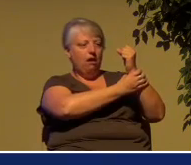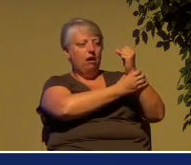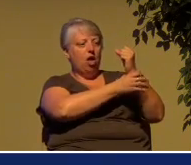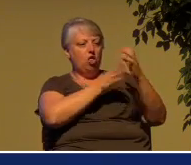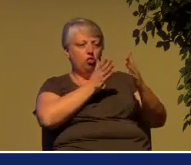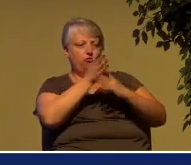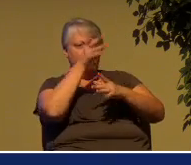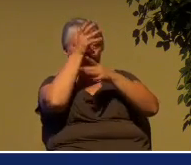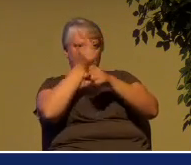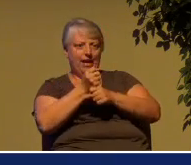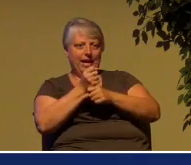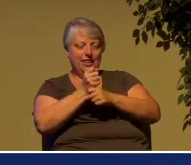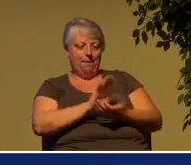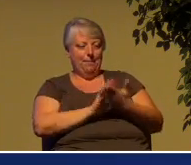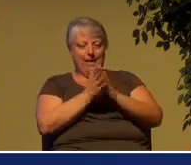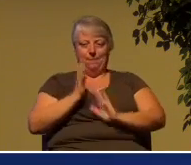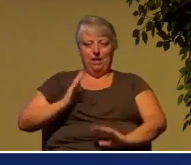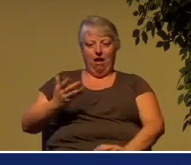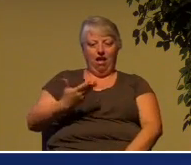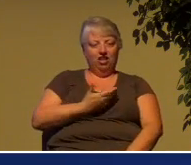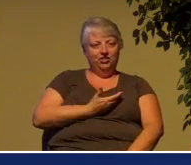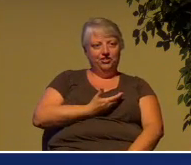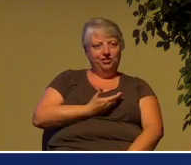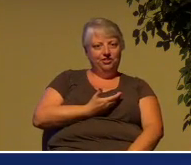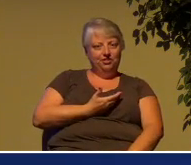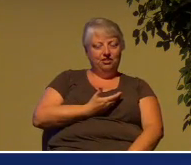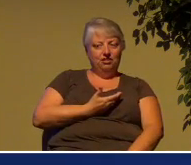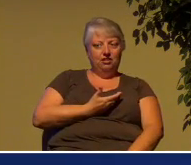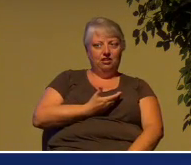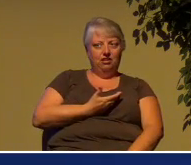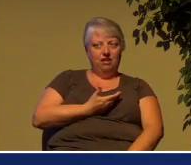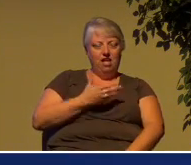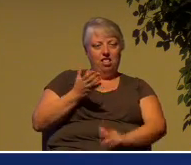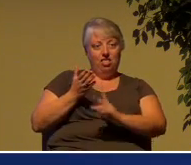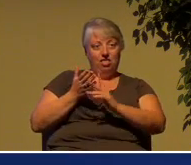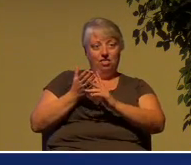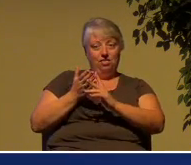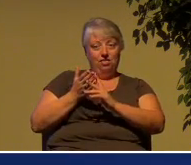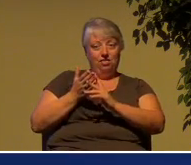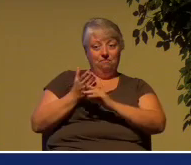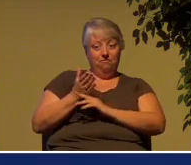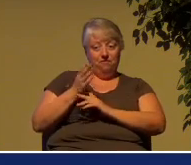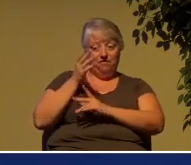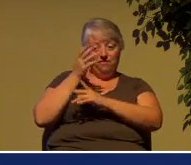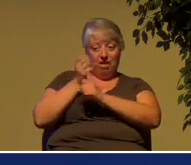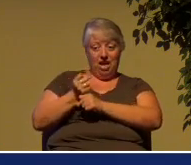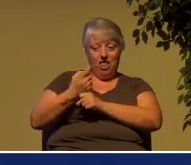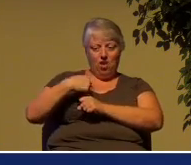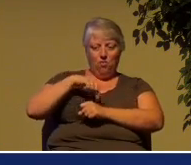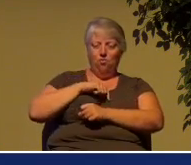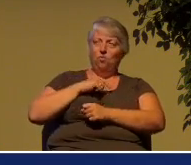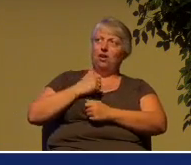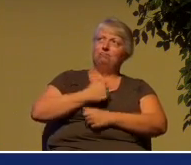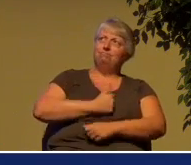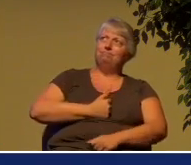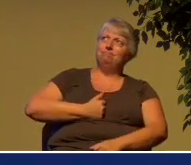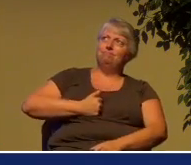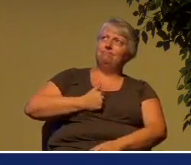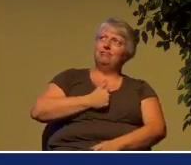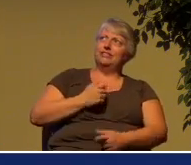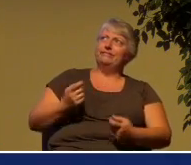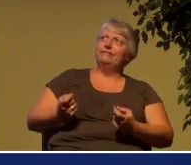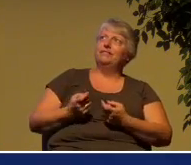of the Bible is that when by faith we repent of our sins, when by faith we know